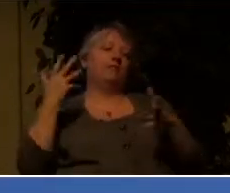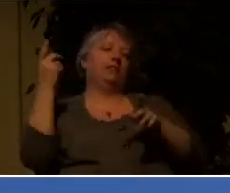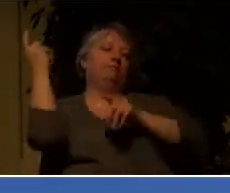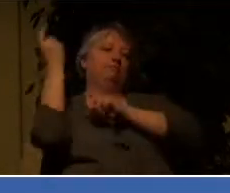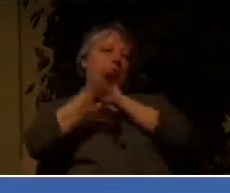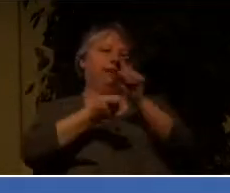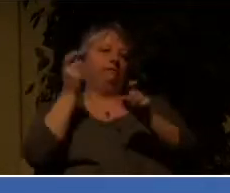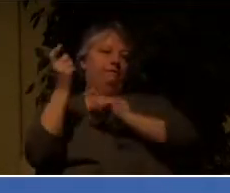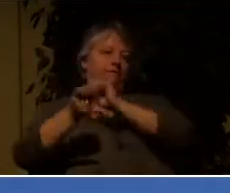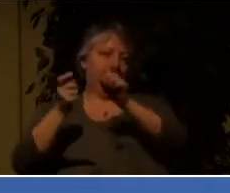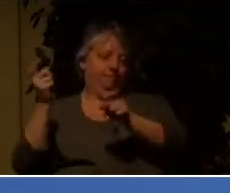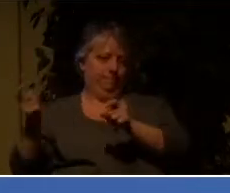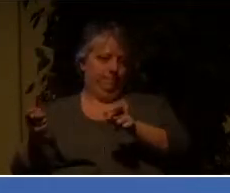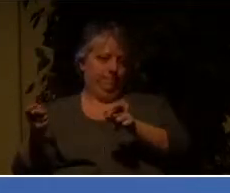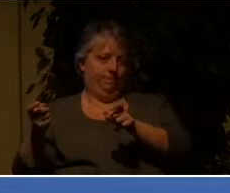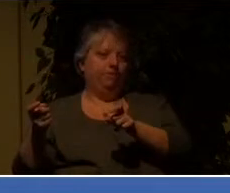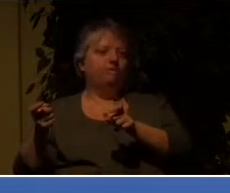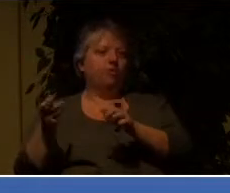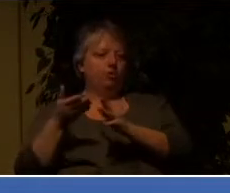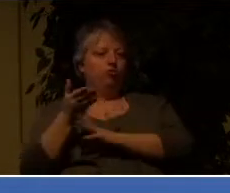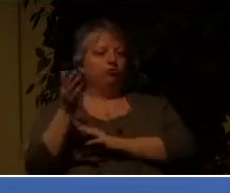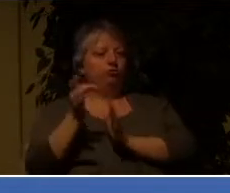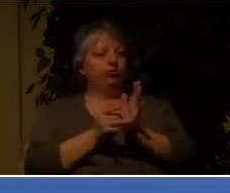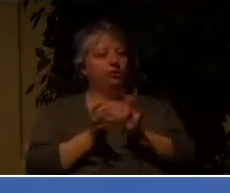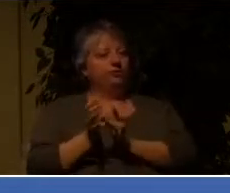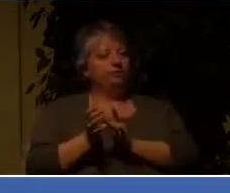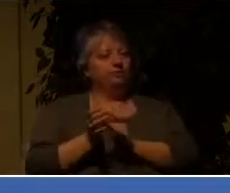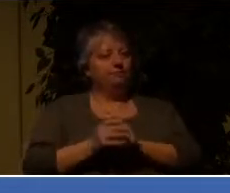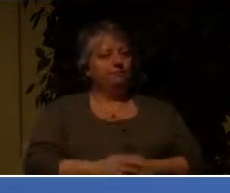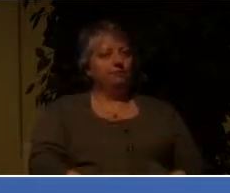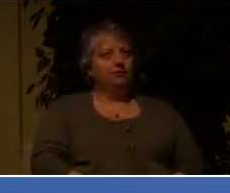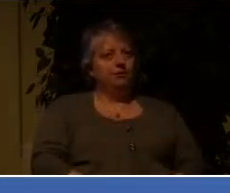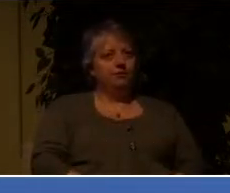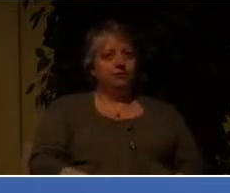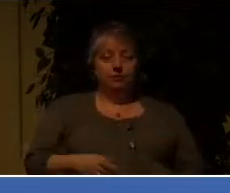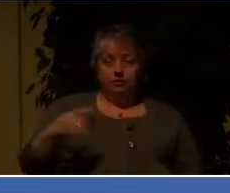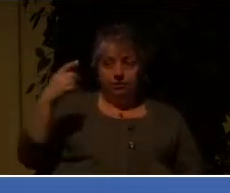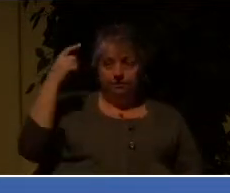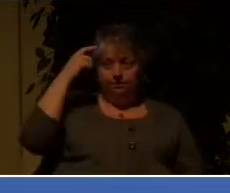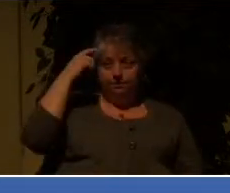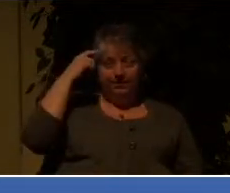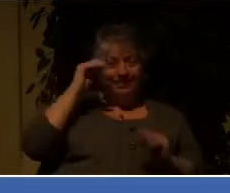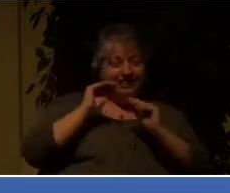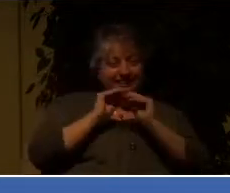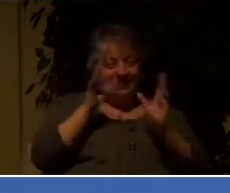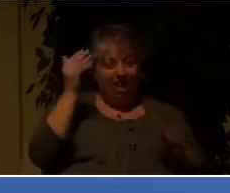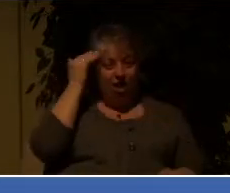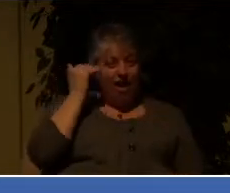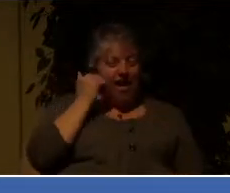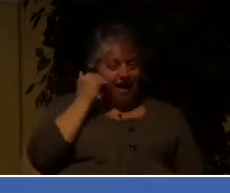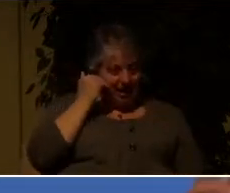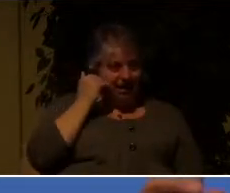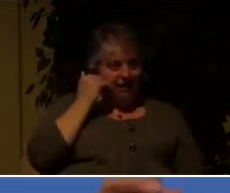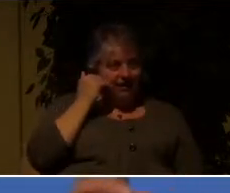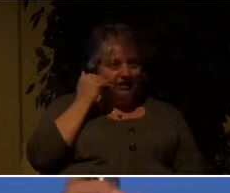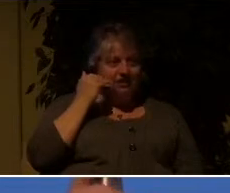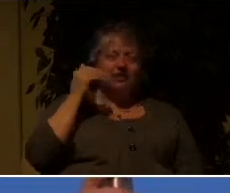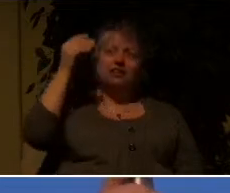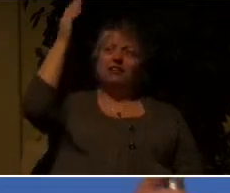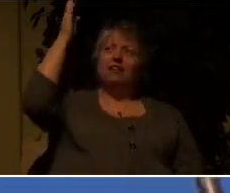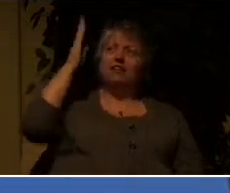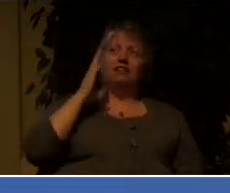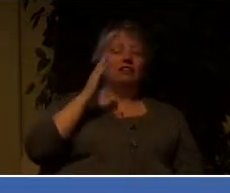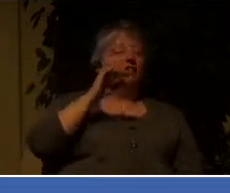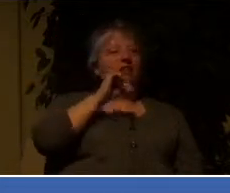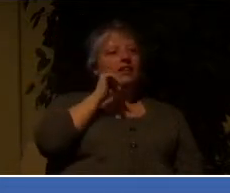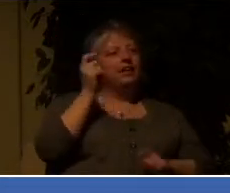us in Christ. Do I need a clear head? In Christ, God has not given me a spirit of timidity or